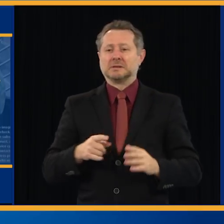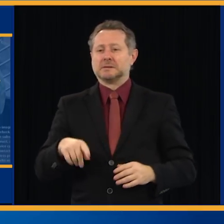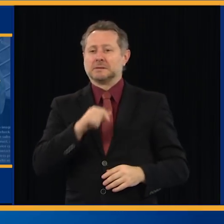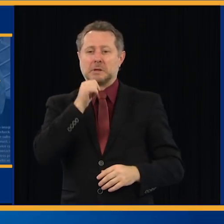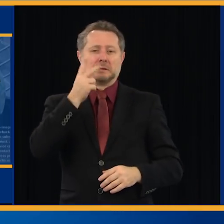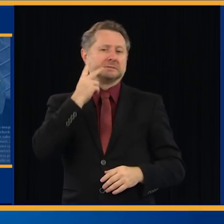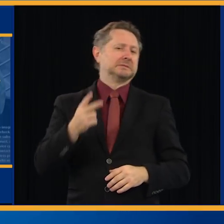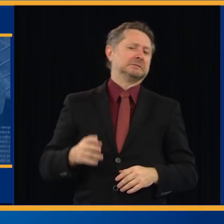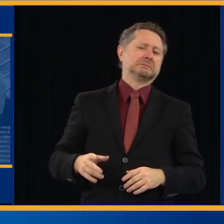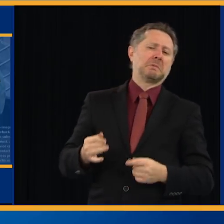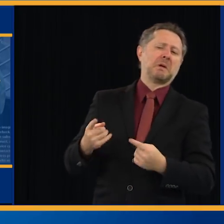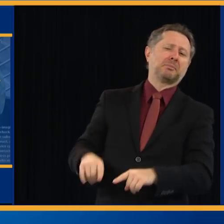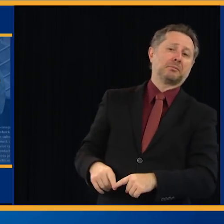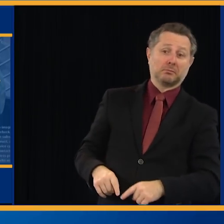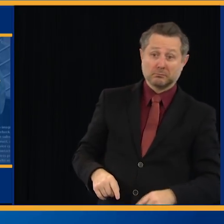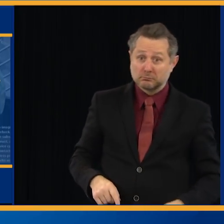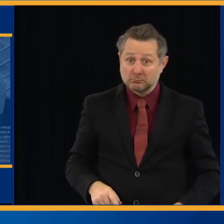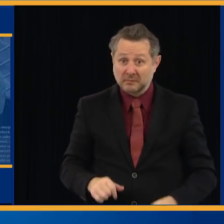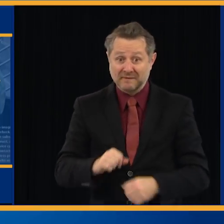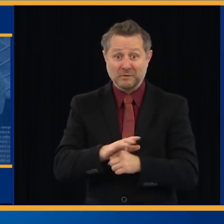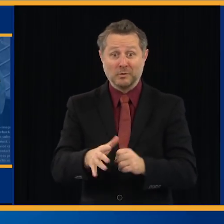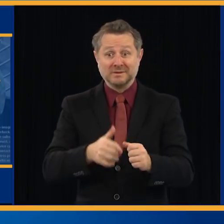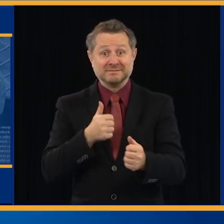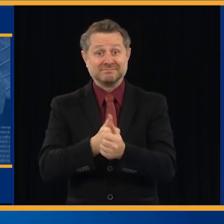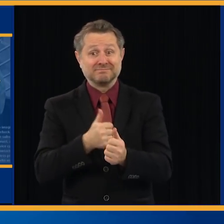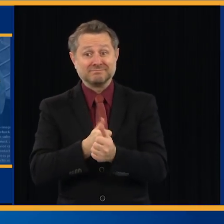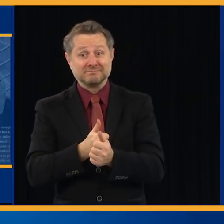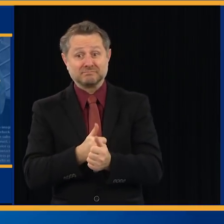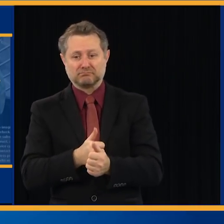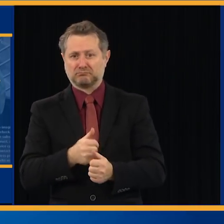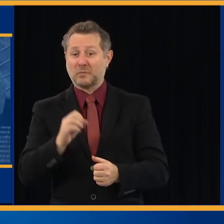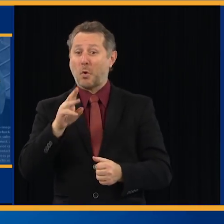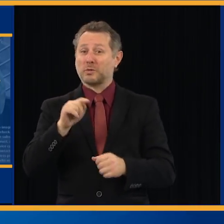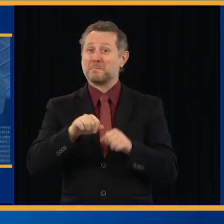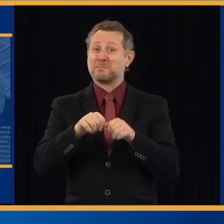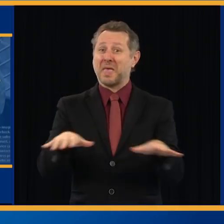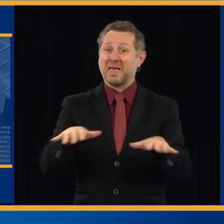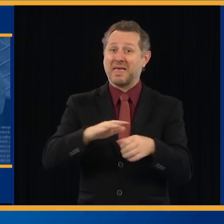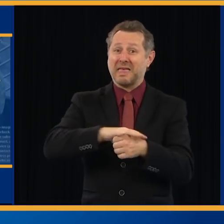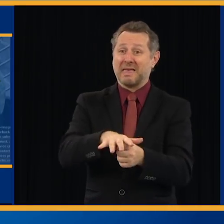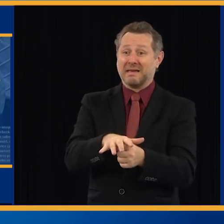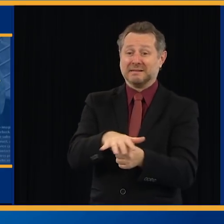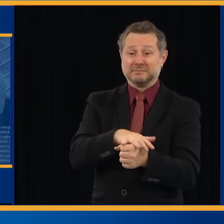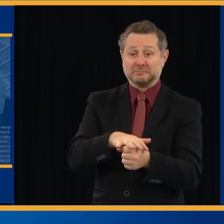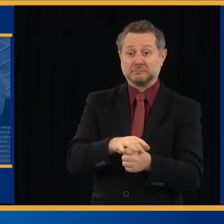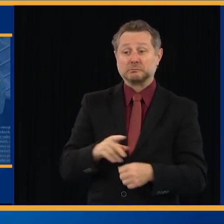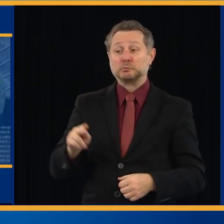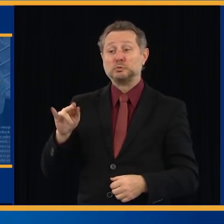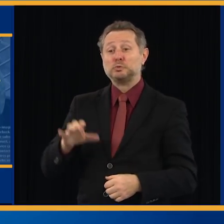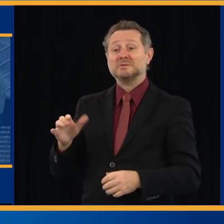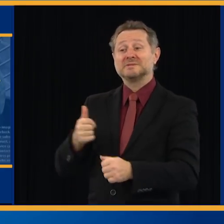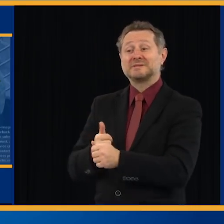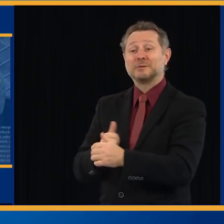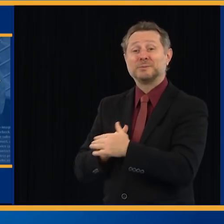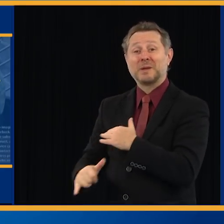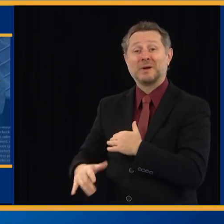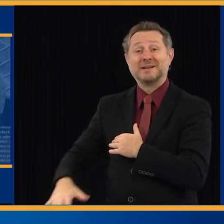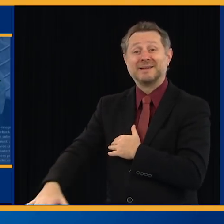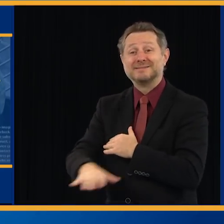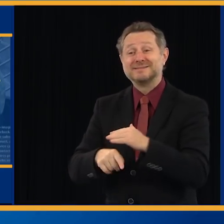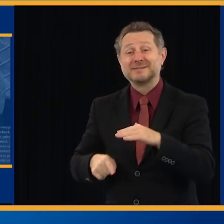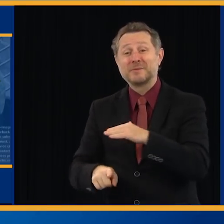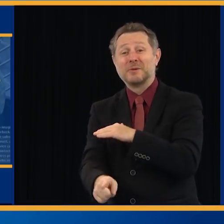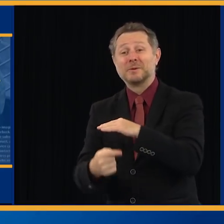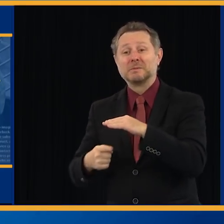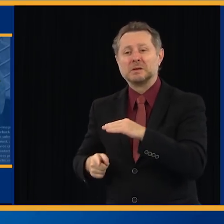a virus outbreak. And the conditions on the New York City subway system, for a